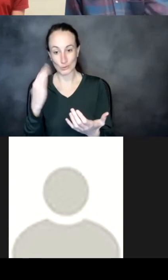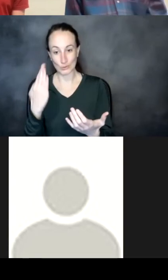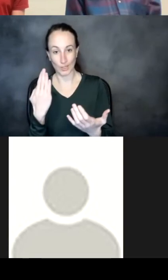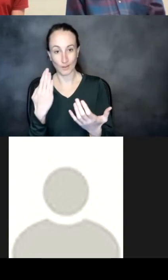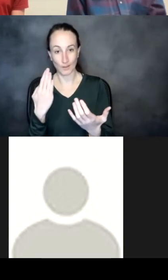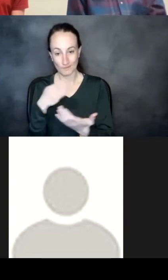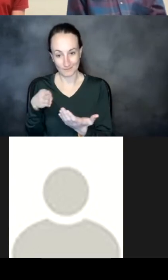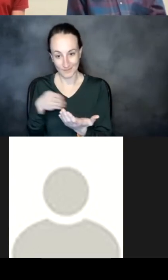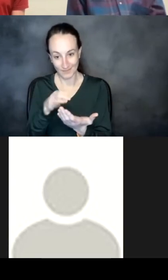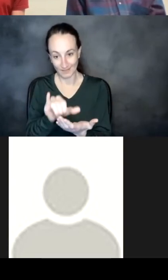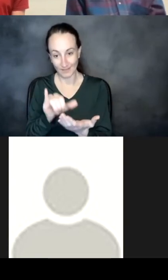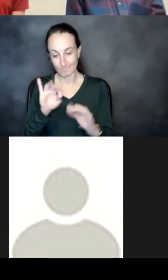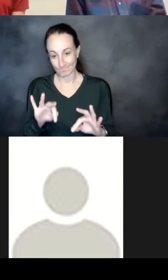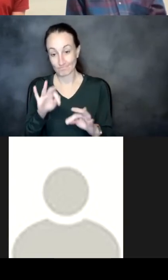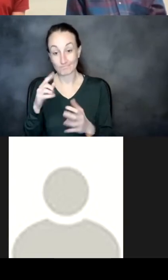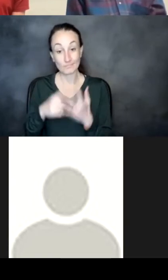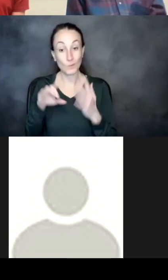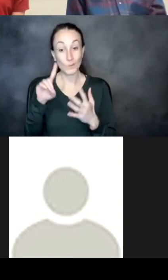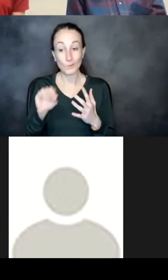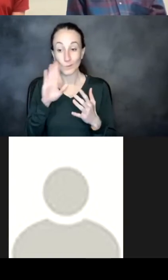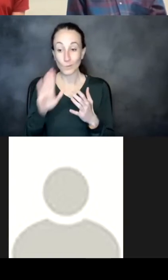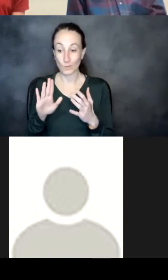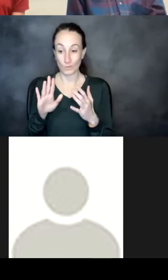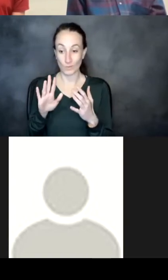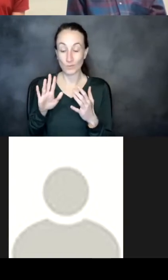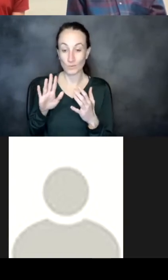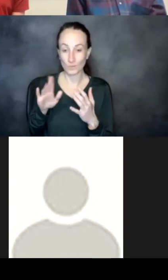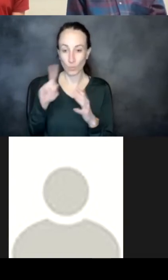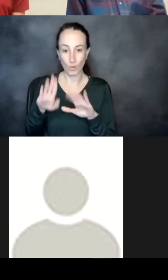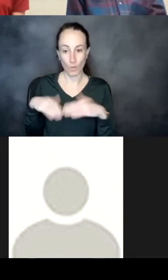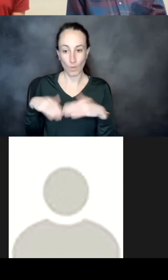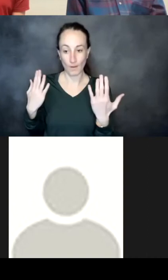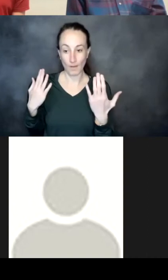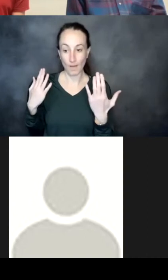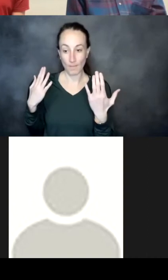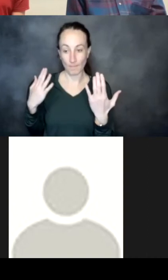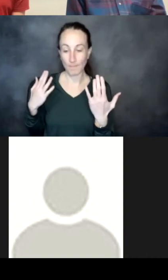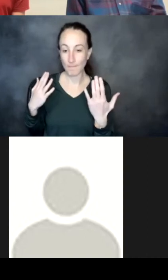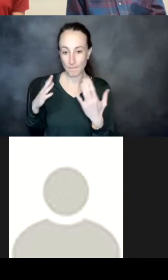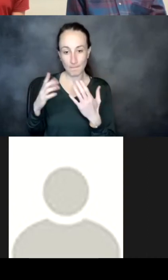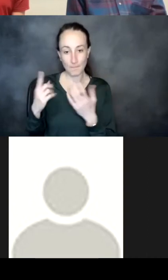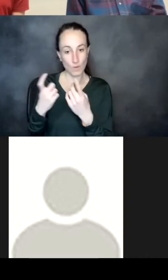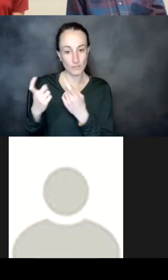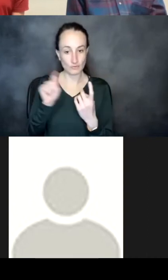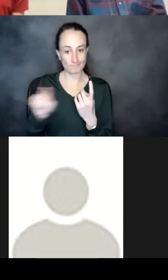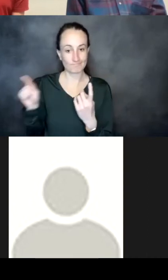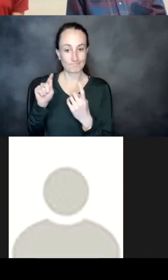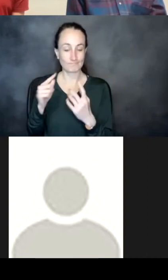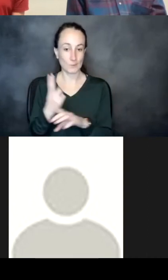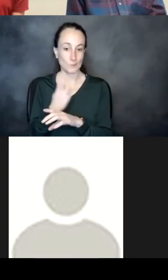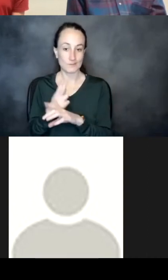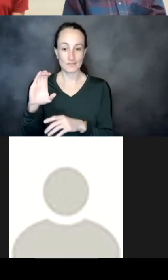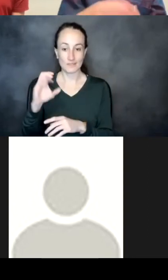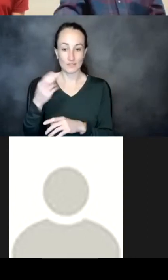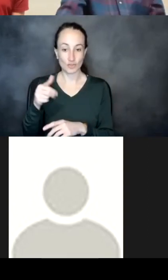so what we're gonna do is at least we're gonna try to do is open up things for questions by um using the chat rather